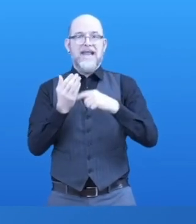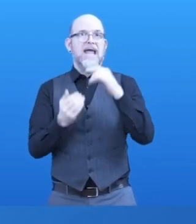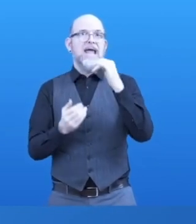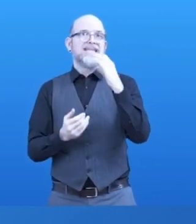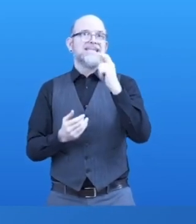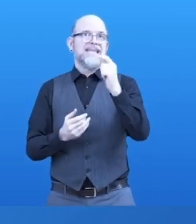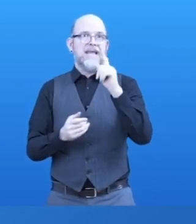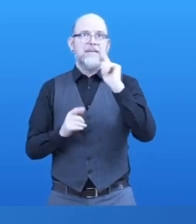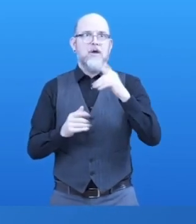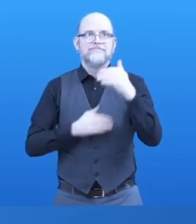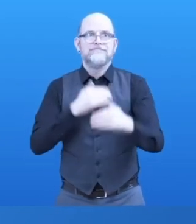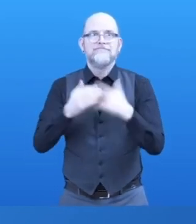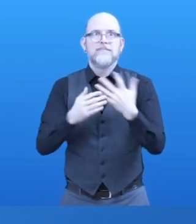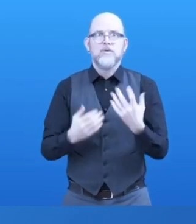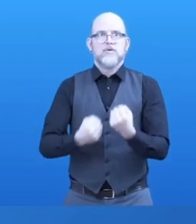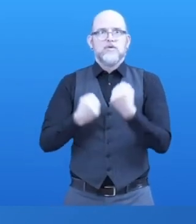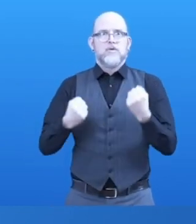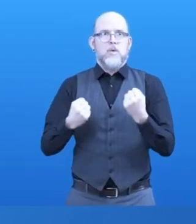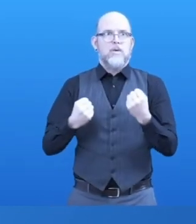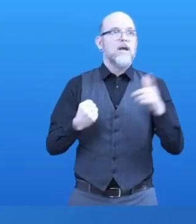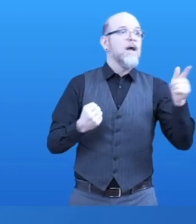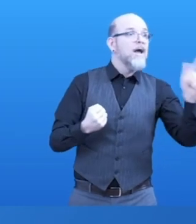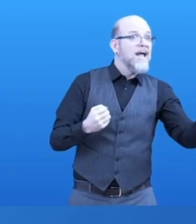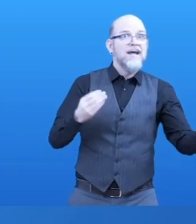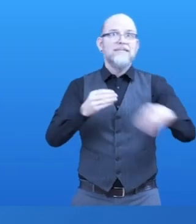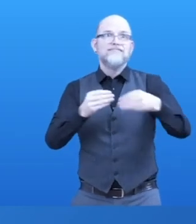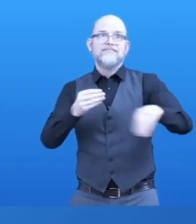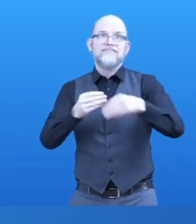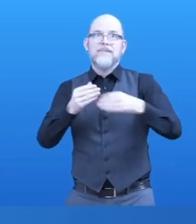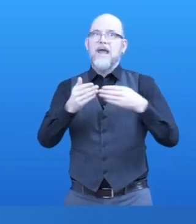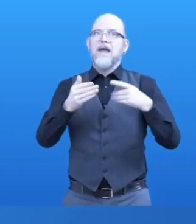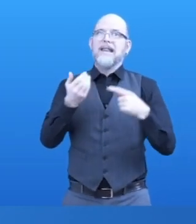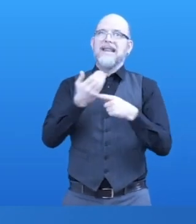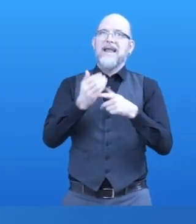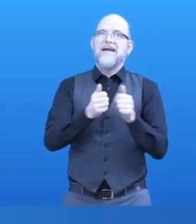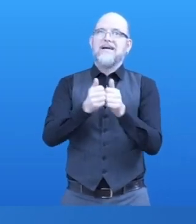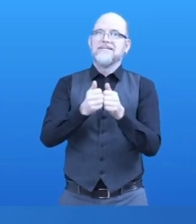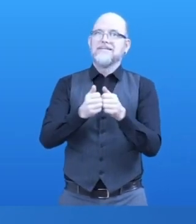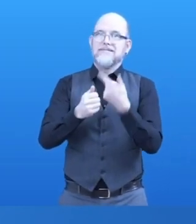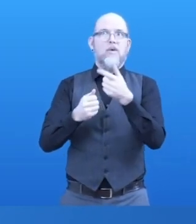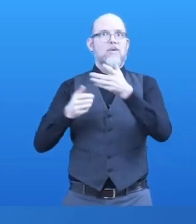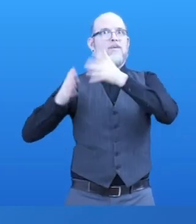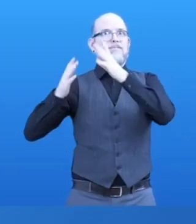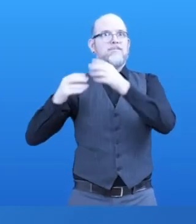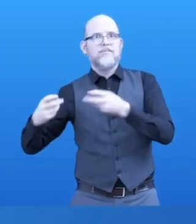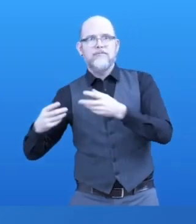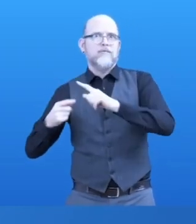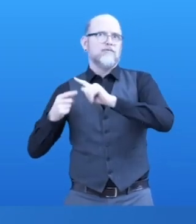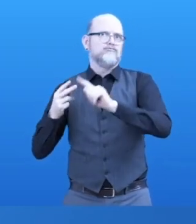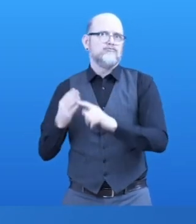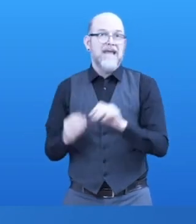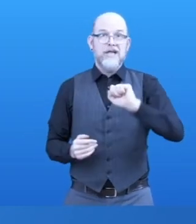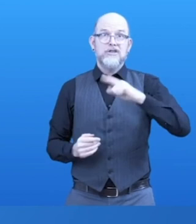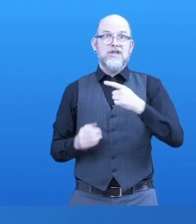At SG Enable, we acknowledge that with the mainstream technology introducing more accessibility features, the boundaries between assistive technology